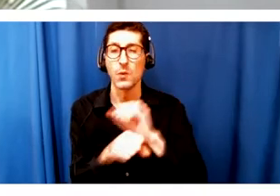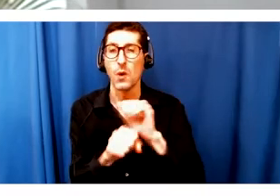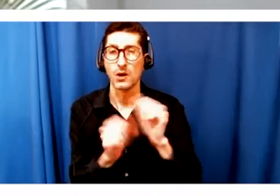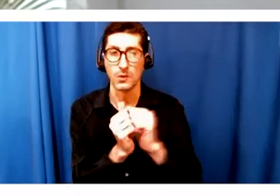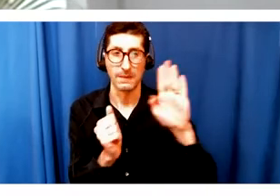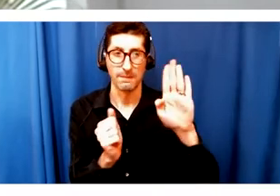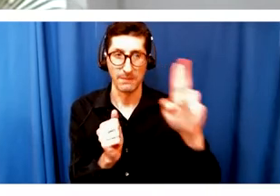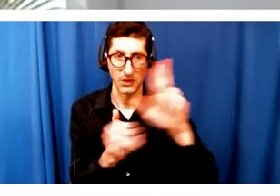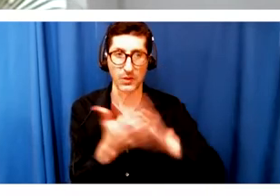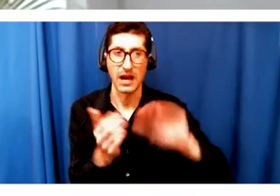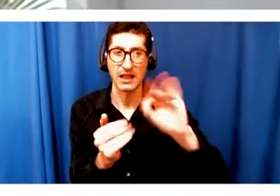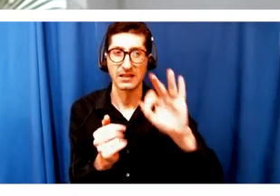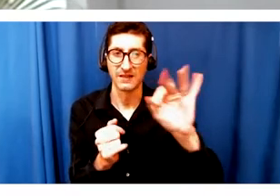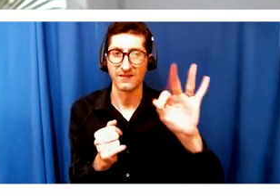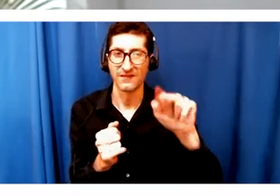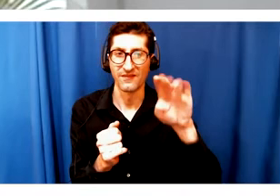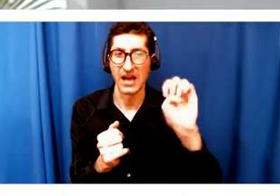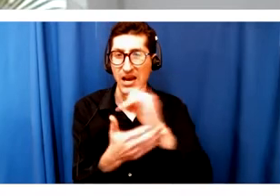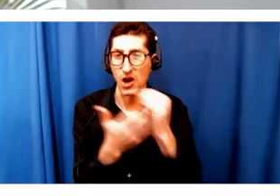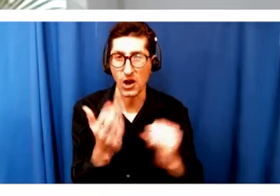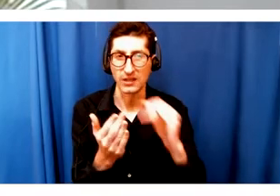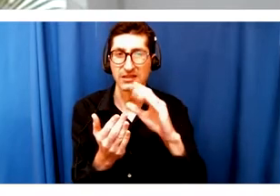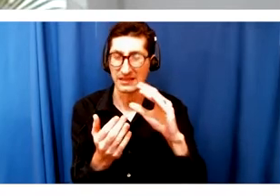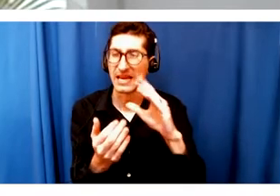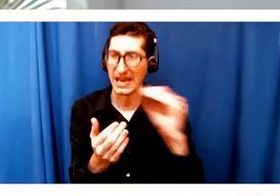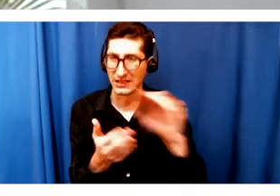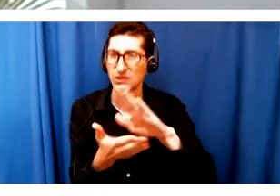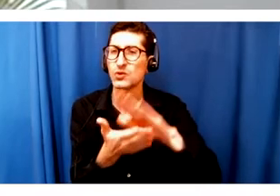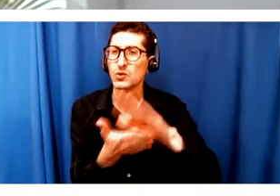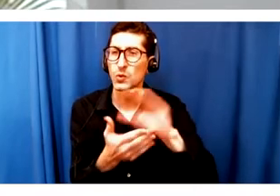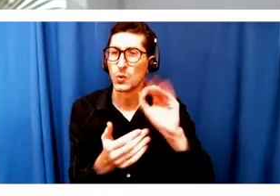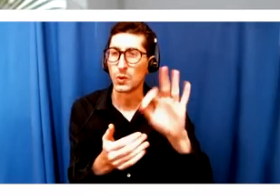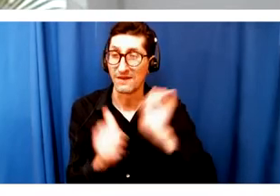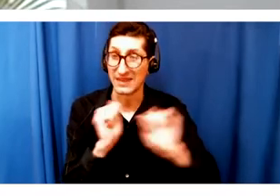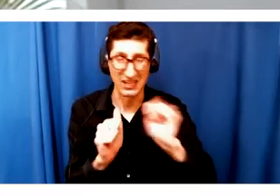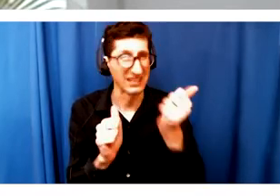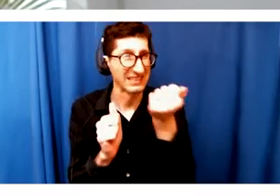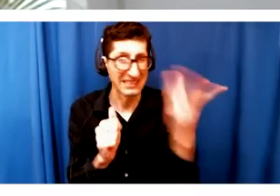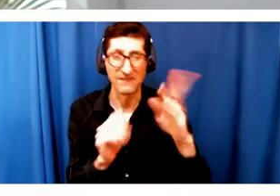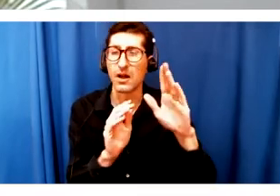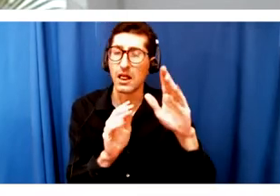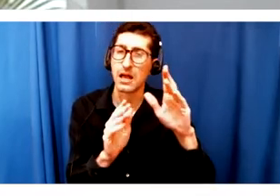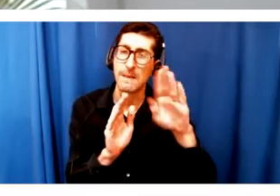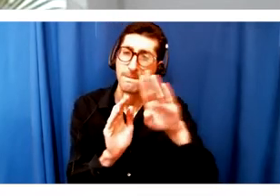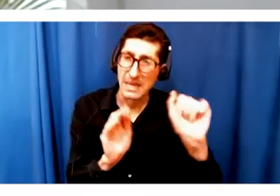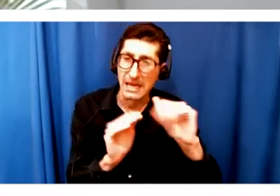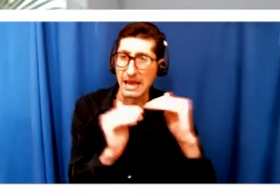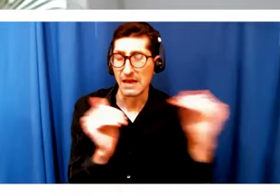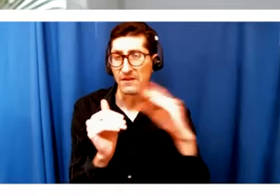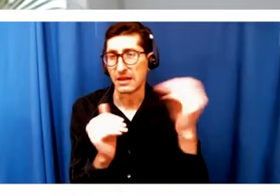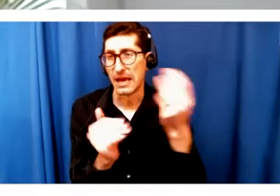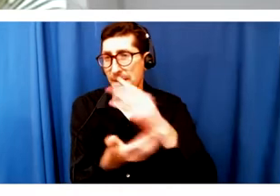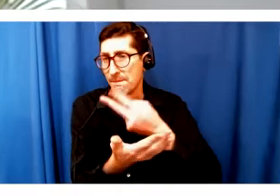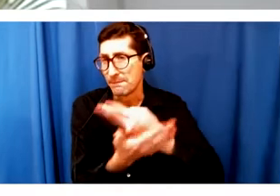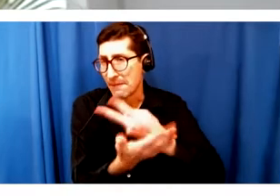of undergraduate and graduate students who are going to be part of the school this year. This will be part of their full semester project for the fall. So